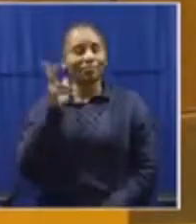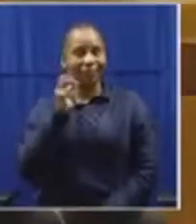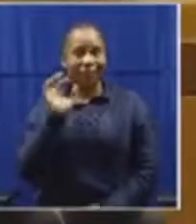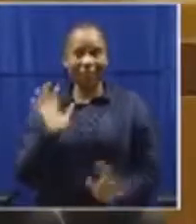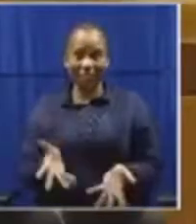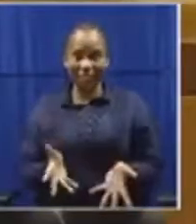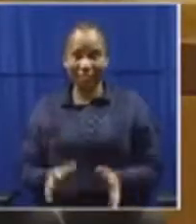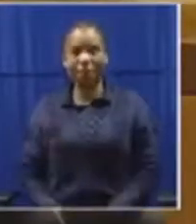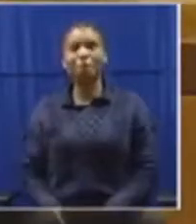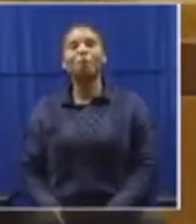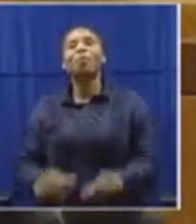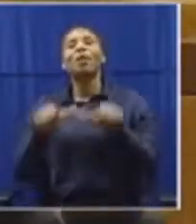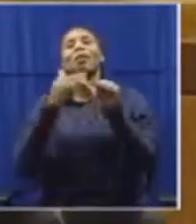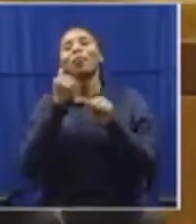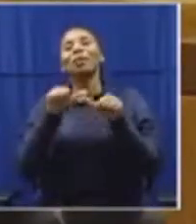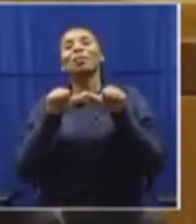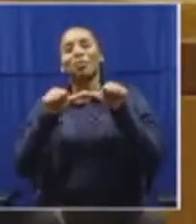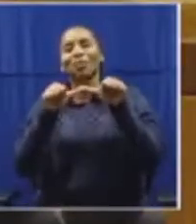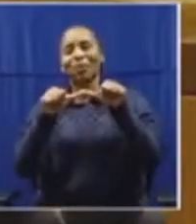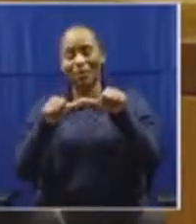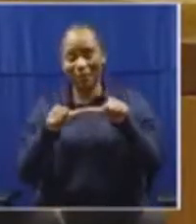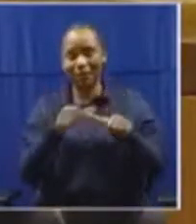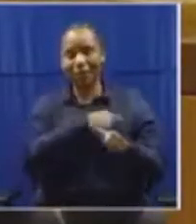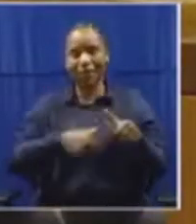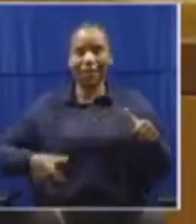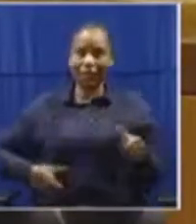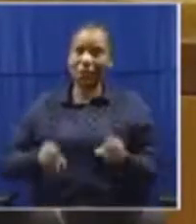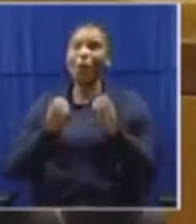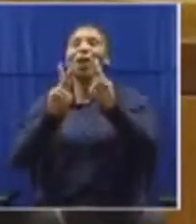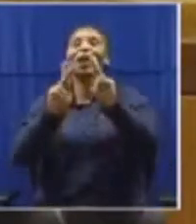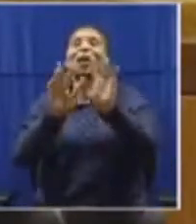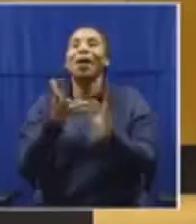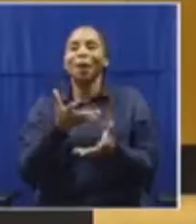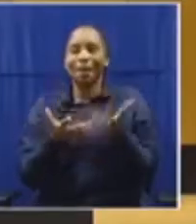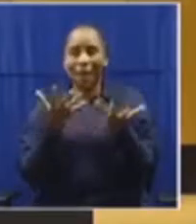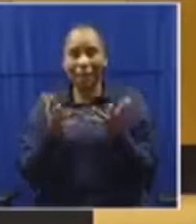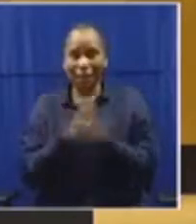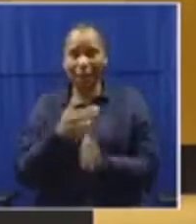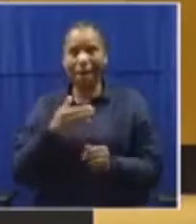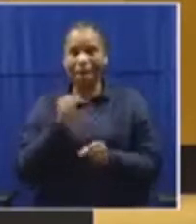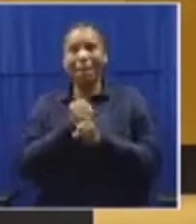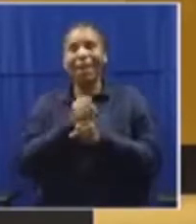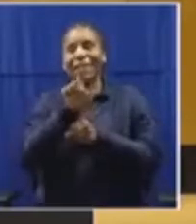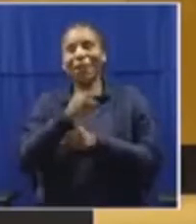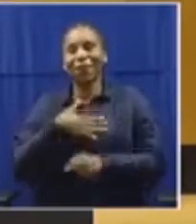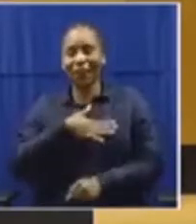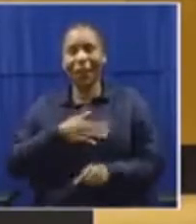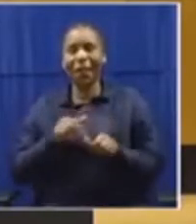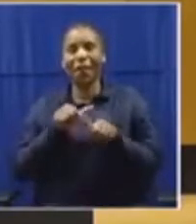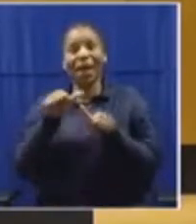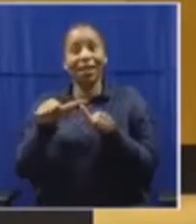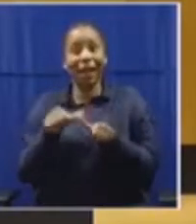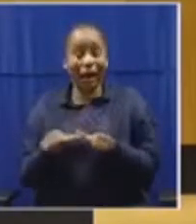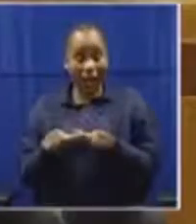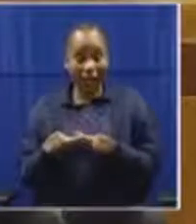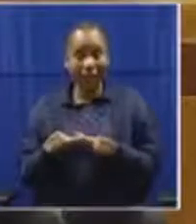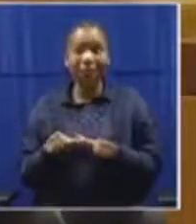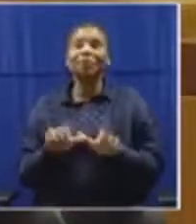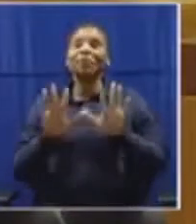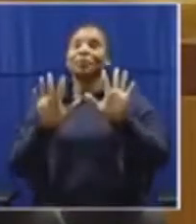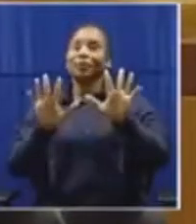Please proceed, Mr. President. maybe, maybe, to make you feel better, to make you feel better,